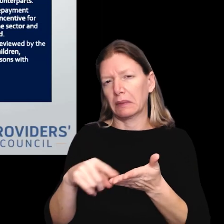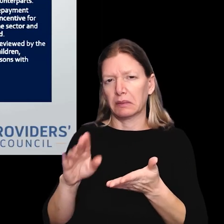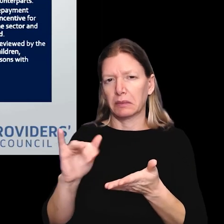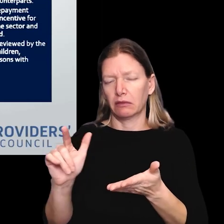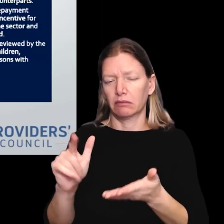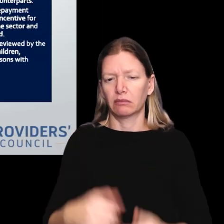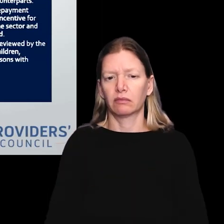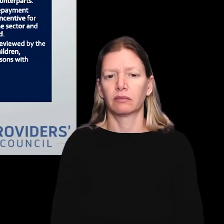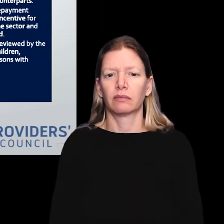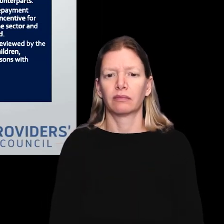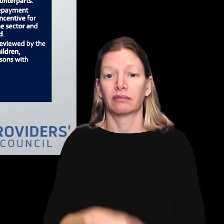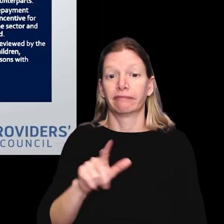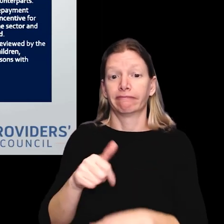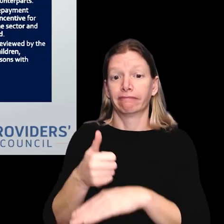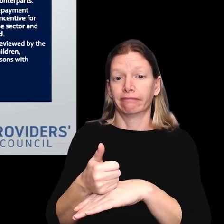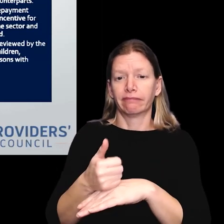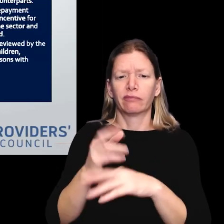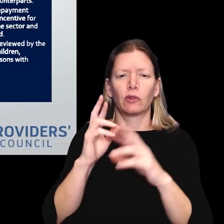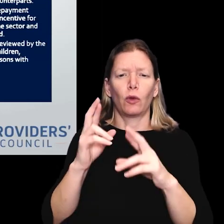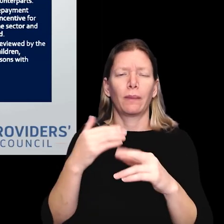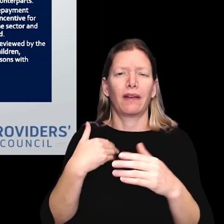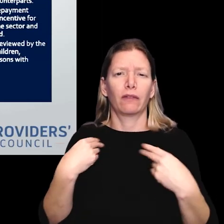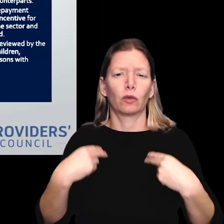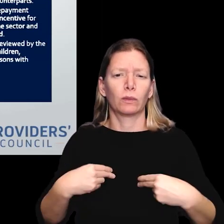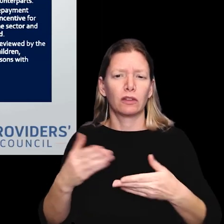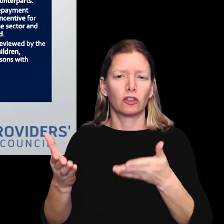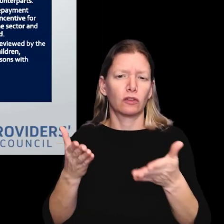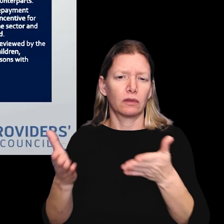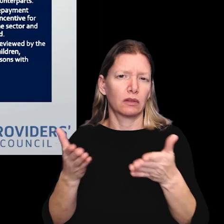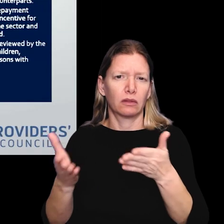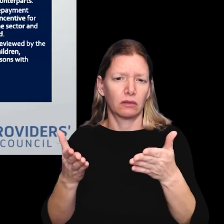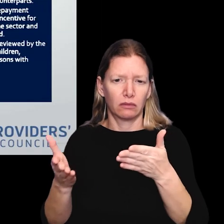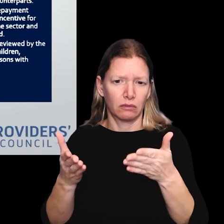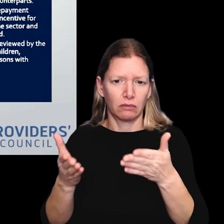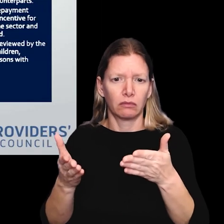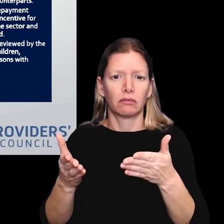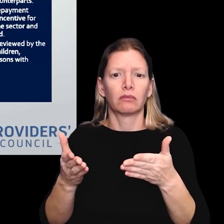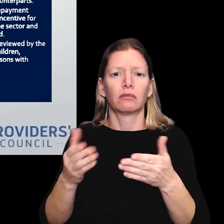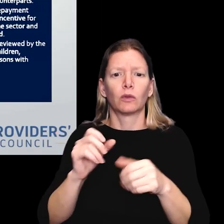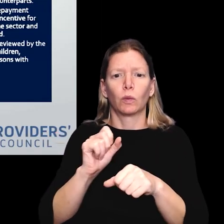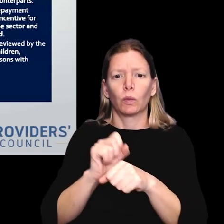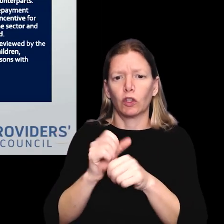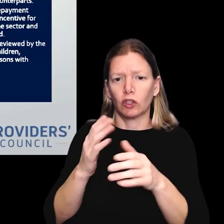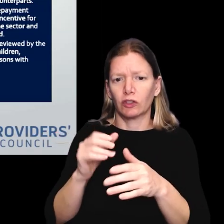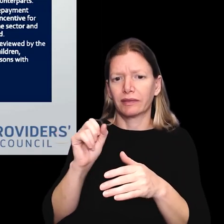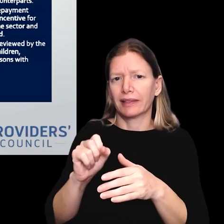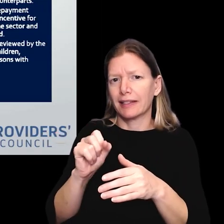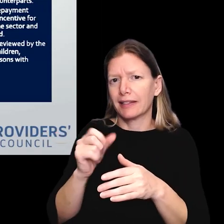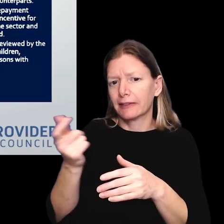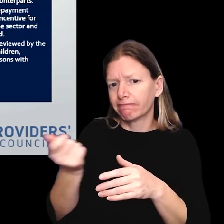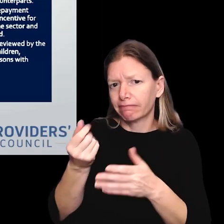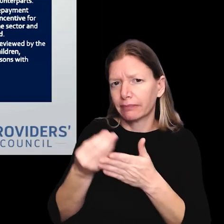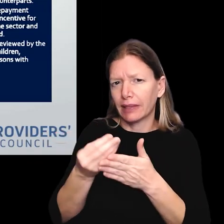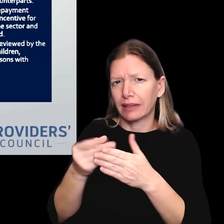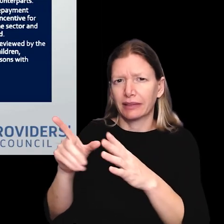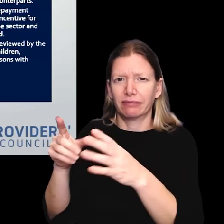repayment bill. And that is set up so that we could hopefully have human services workers tap